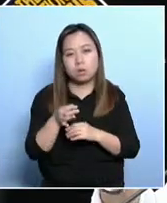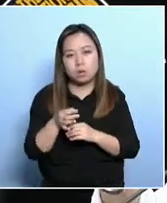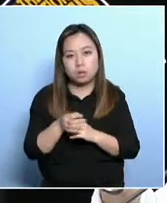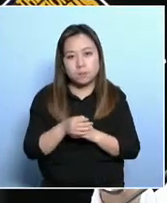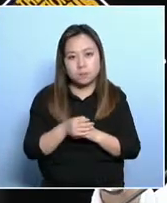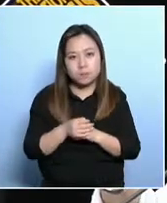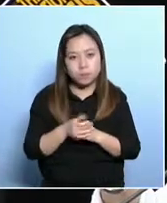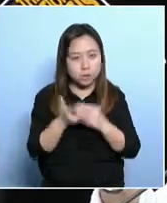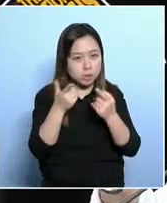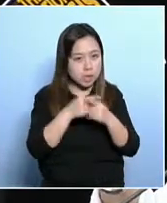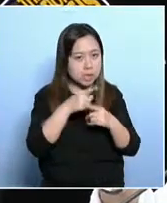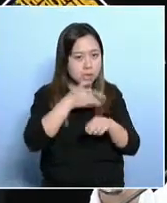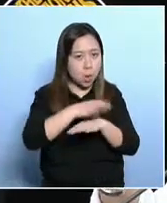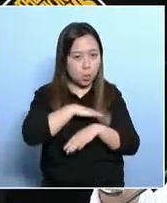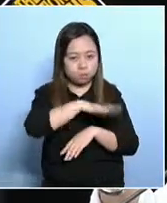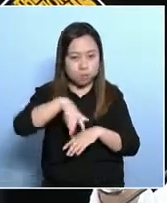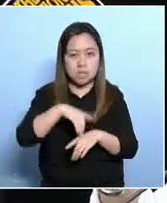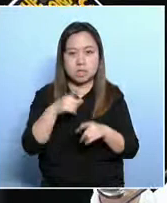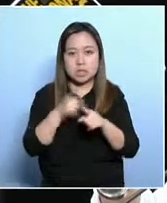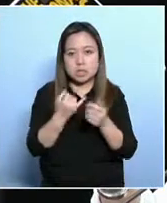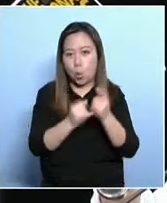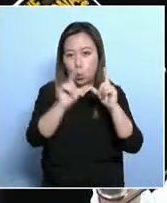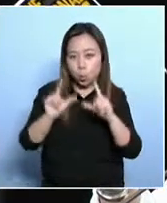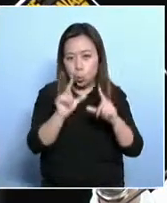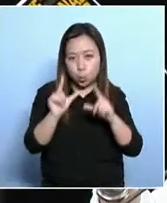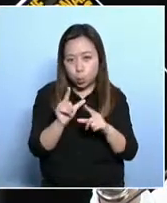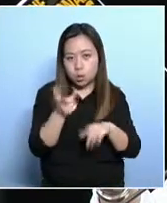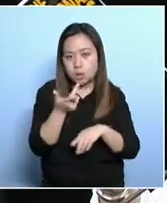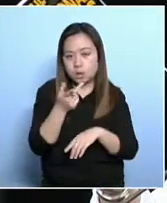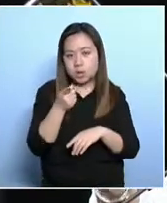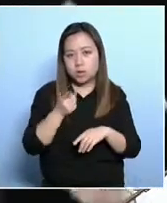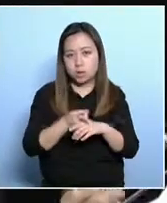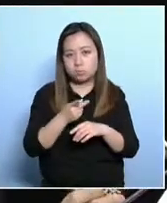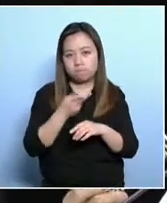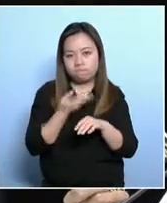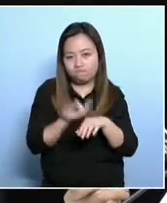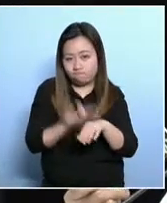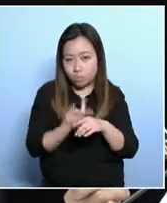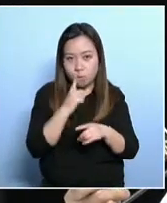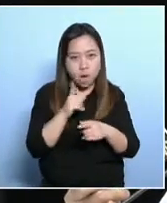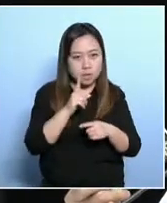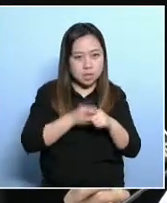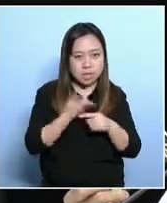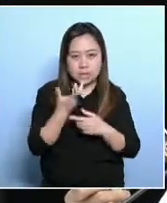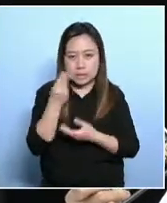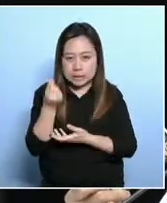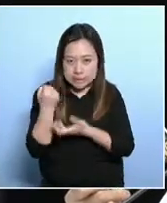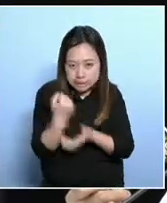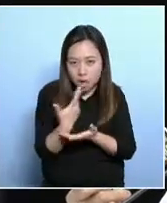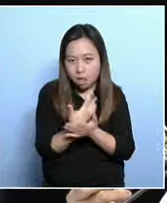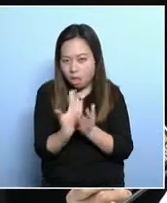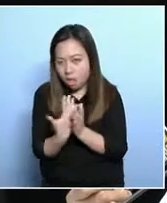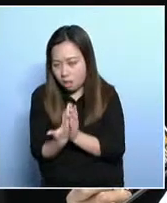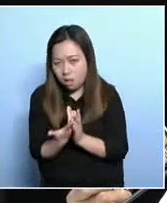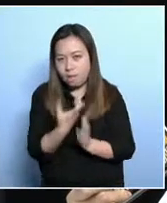means a deficiency in living standard compared to the rest of society.